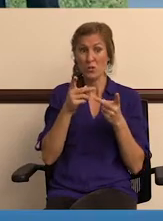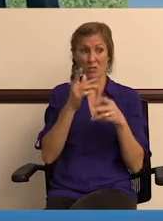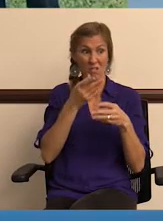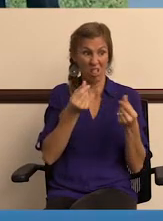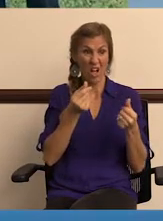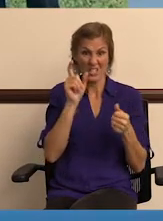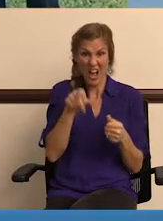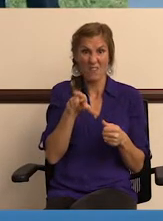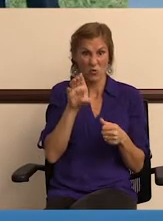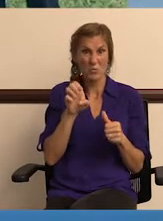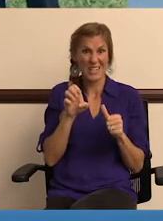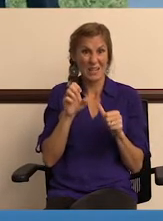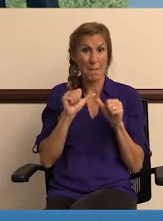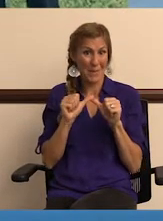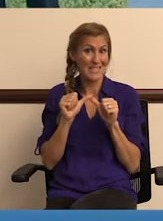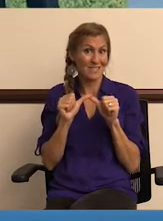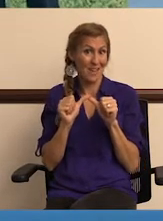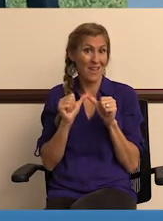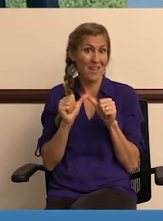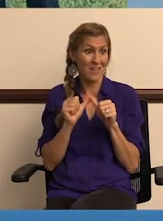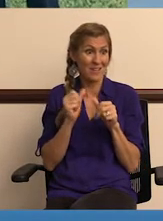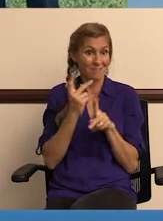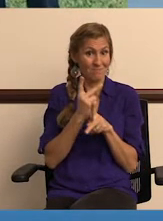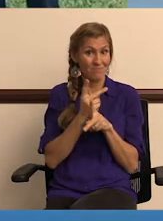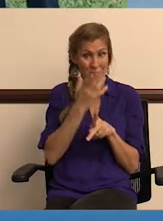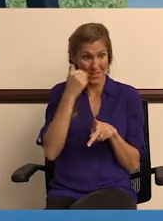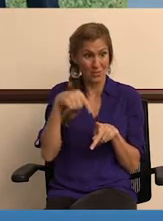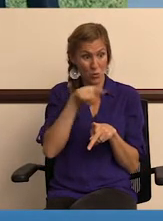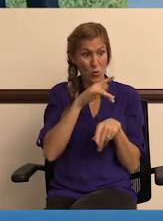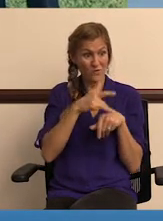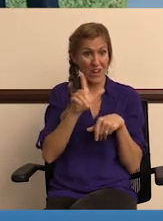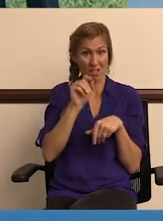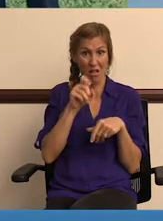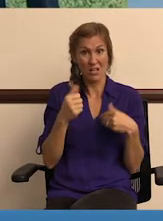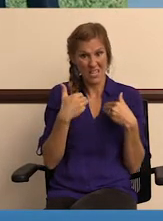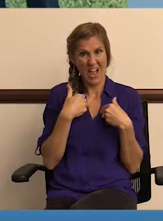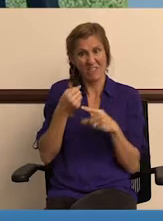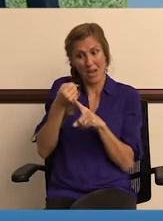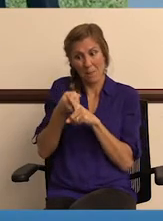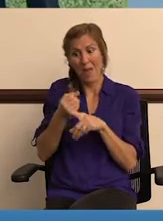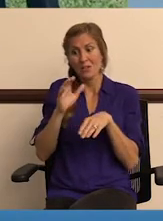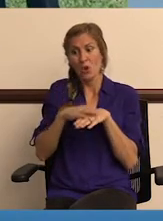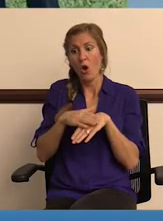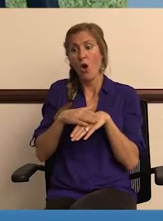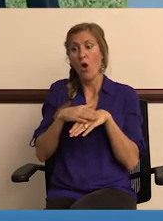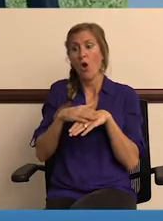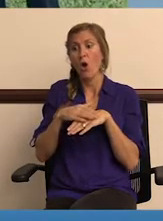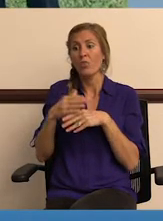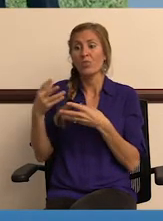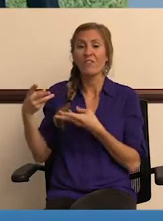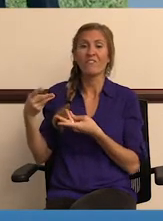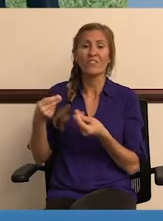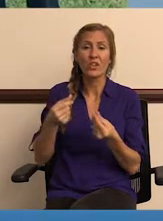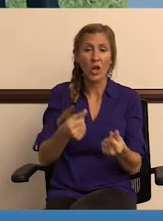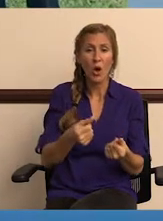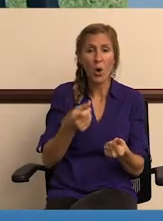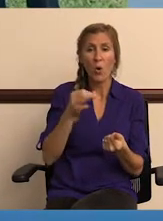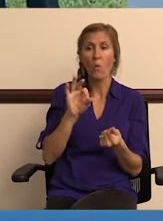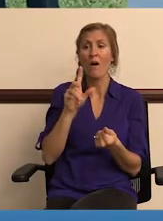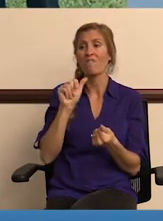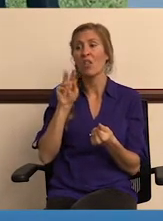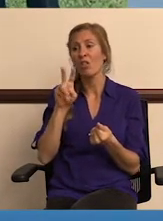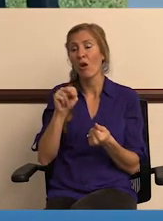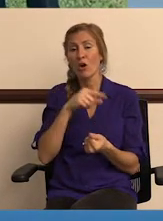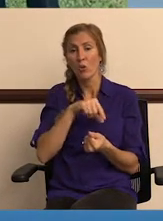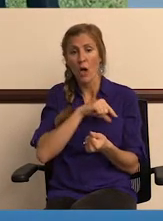those swales have to be maintained because they, those 13,000 lots have an impact on the flow and water